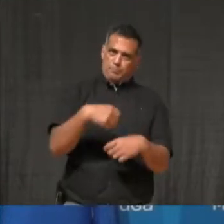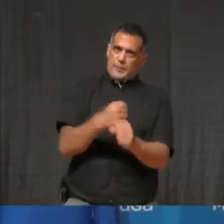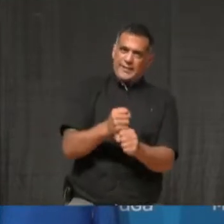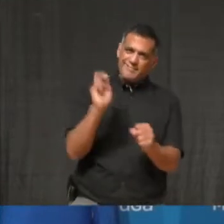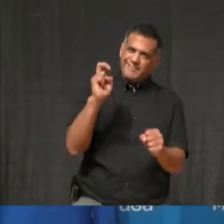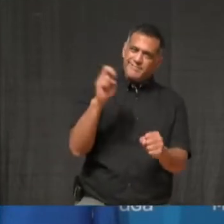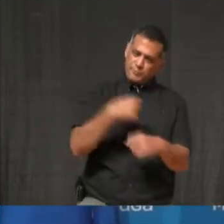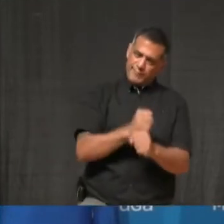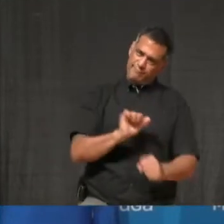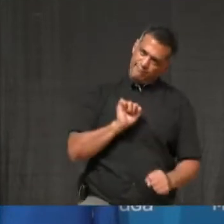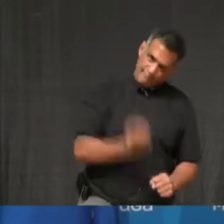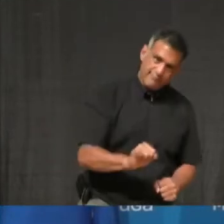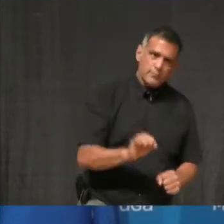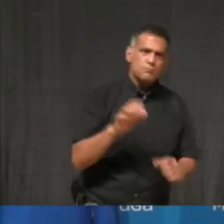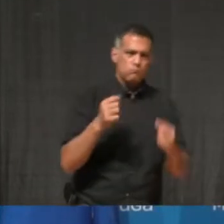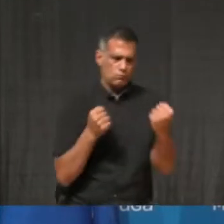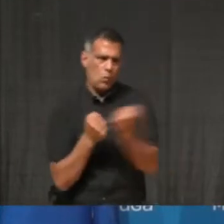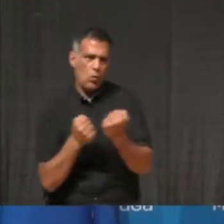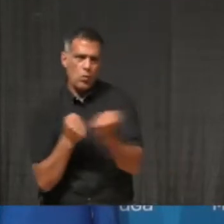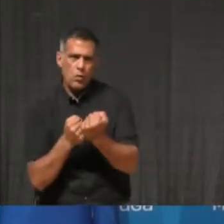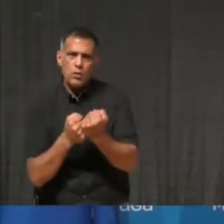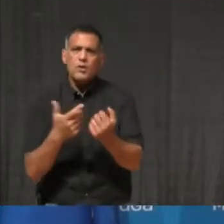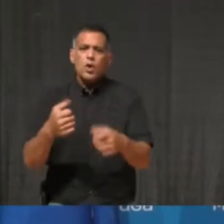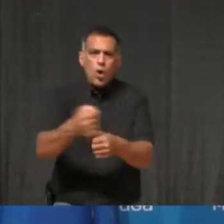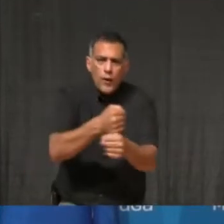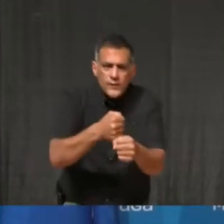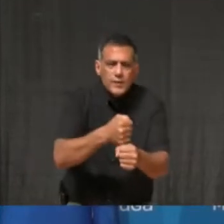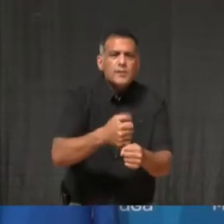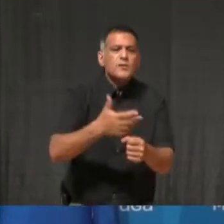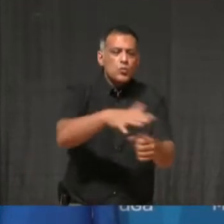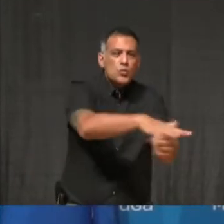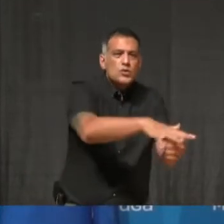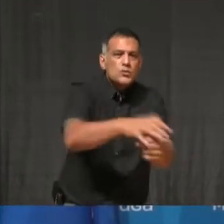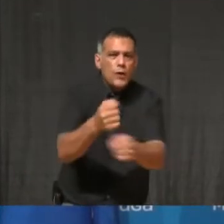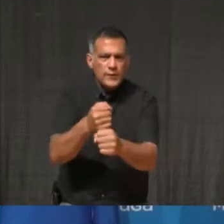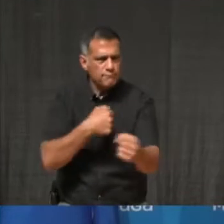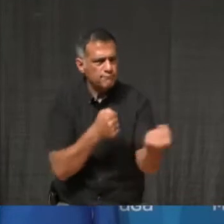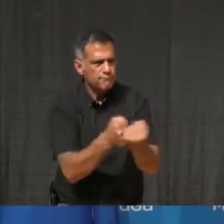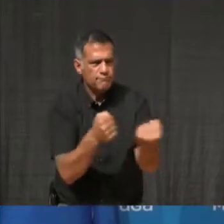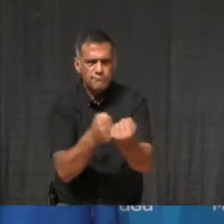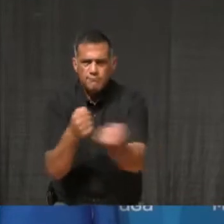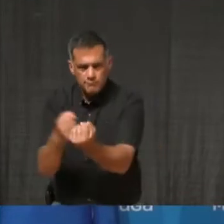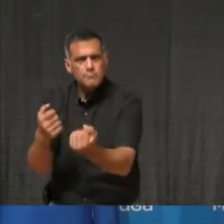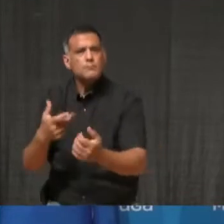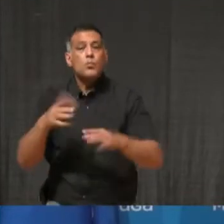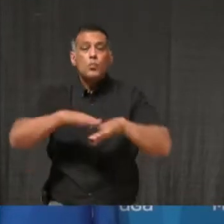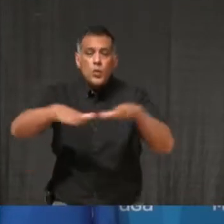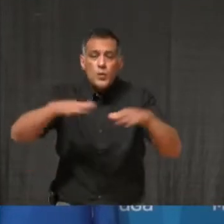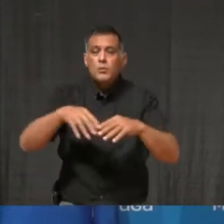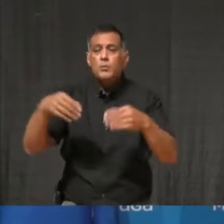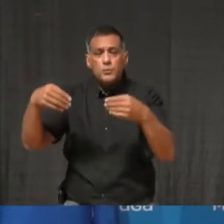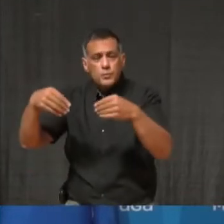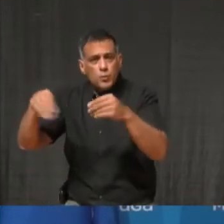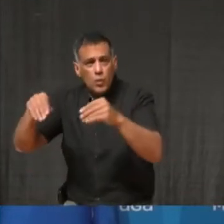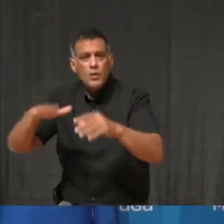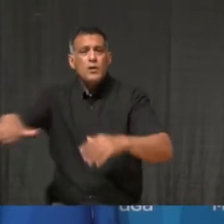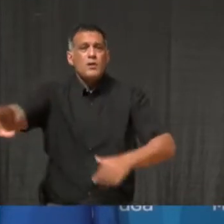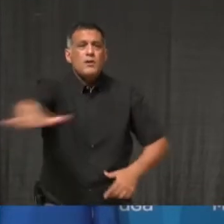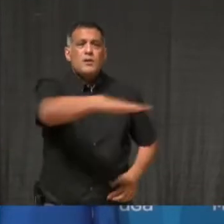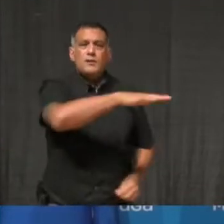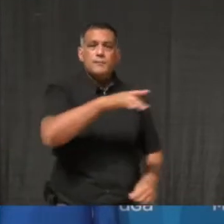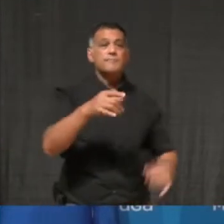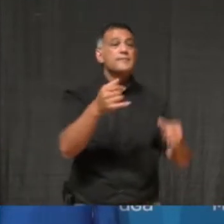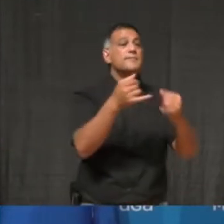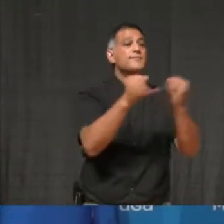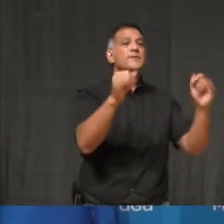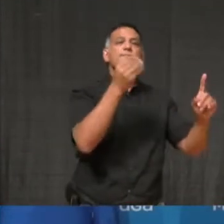Pop into that children's clothing store that you always wanted to check out. Or that small independent grocery store around the